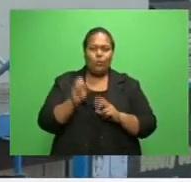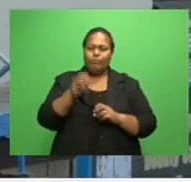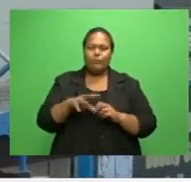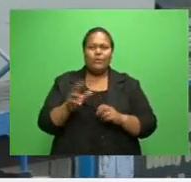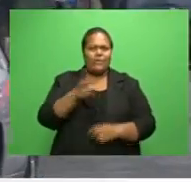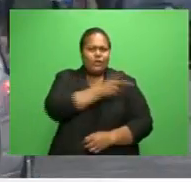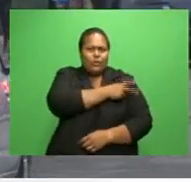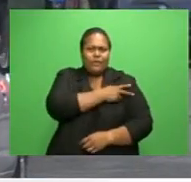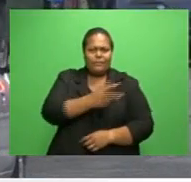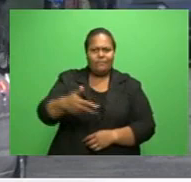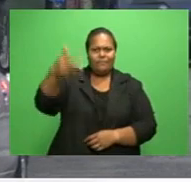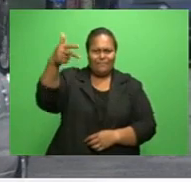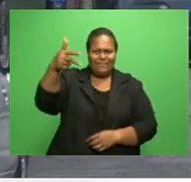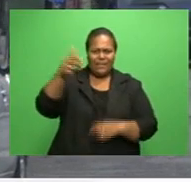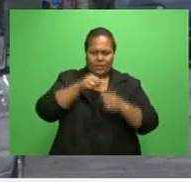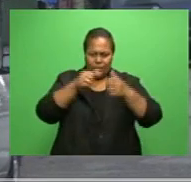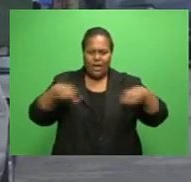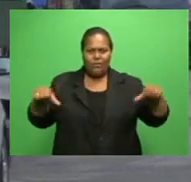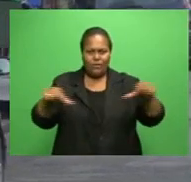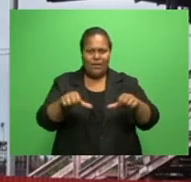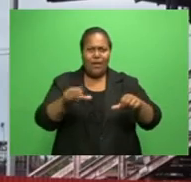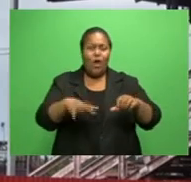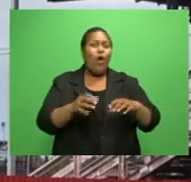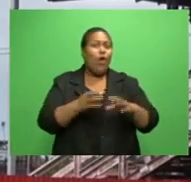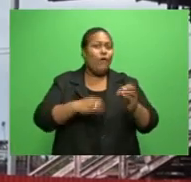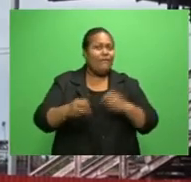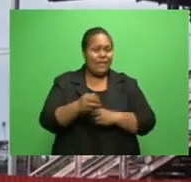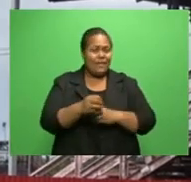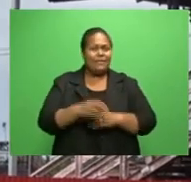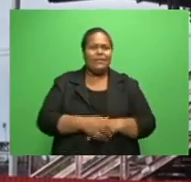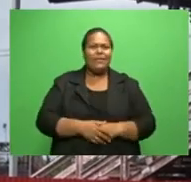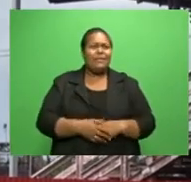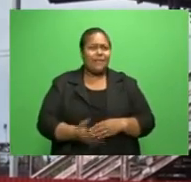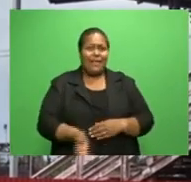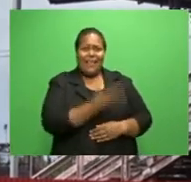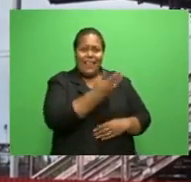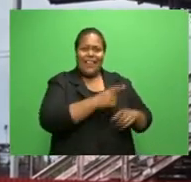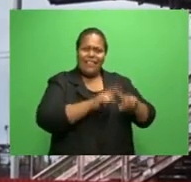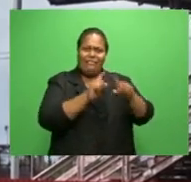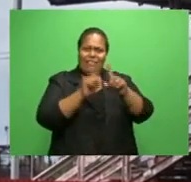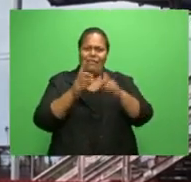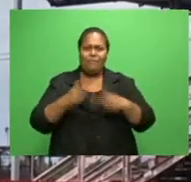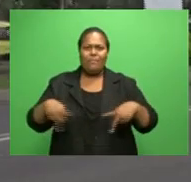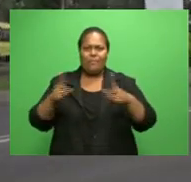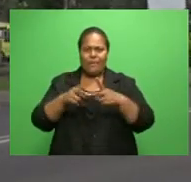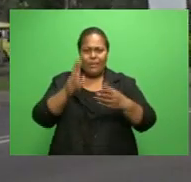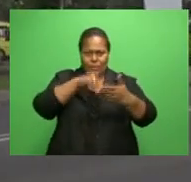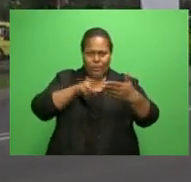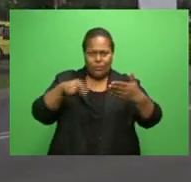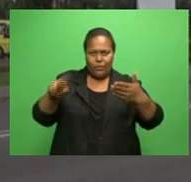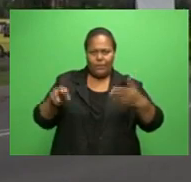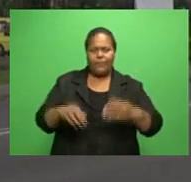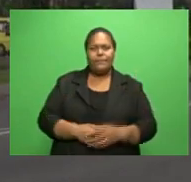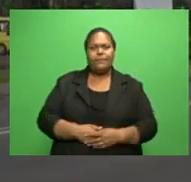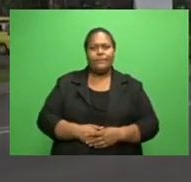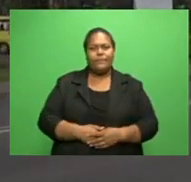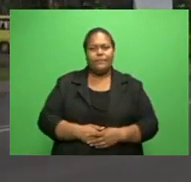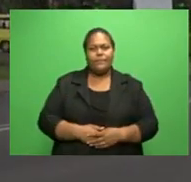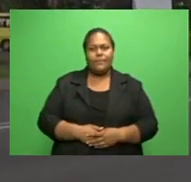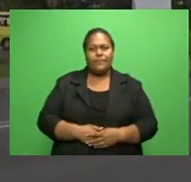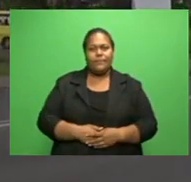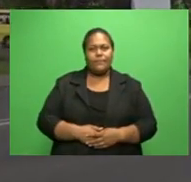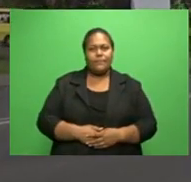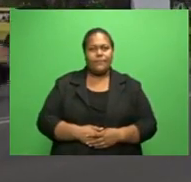Agro Marketing Office, Brown Lane, Ratudagombo Park, TFL Tower and the Del Cusha area. Shosayi